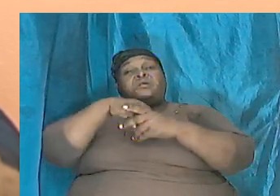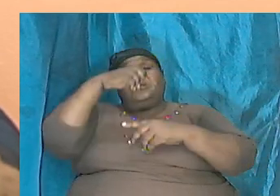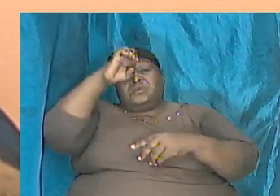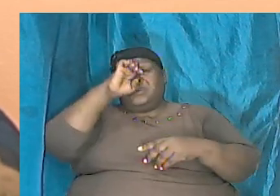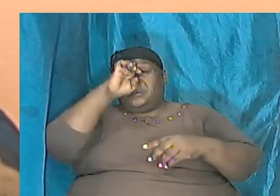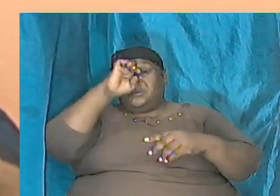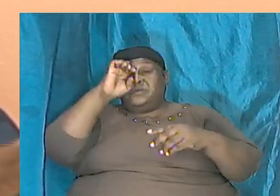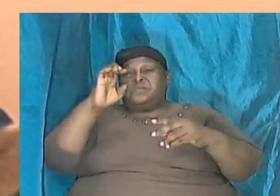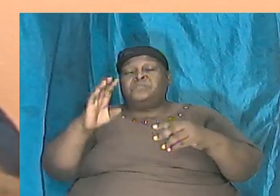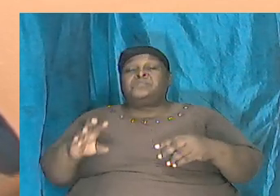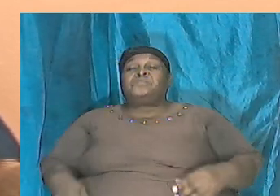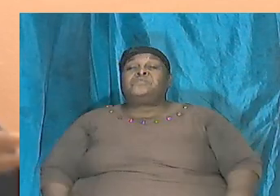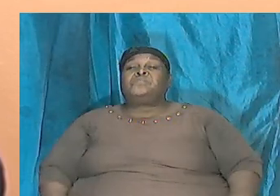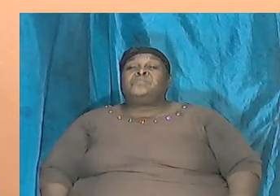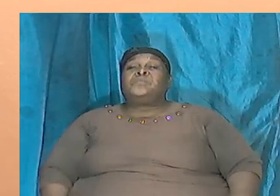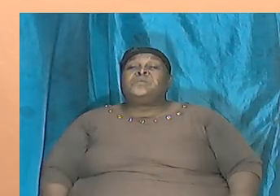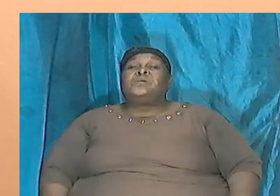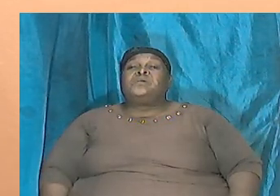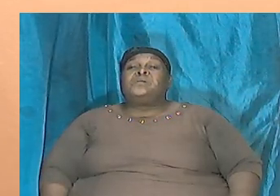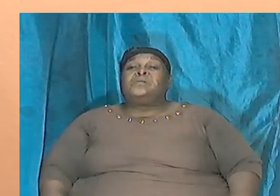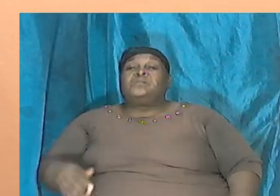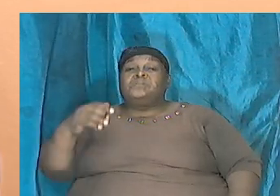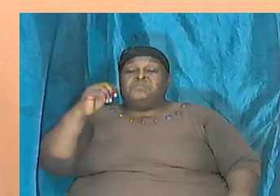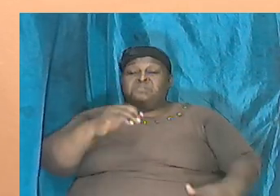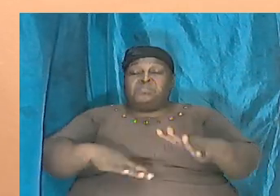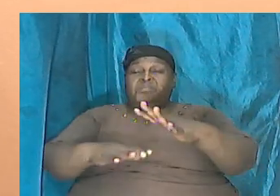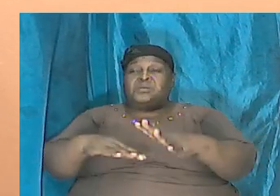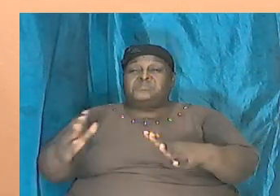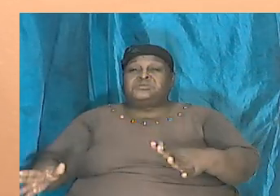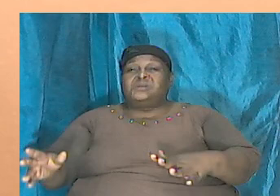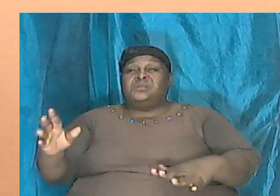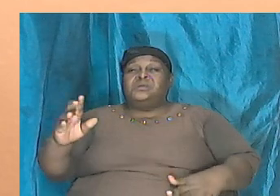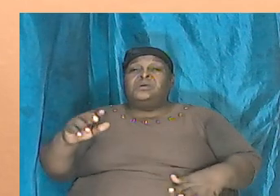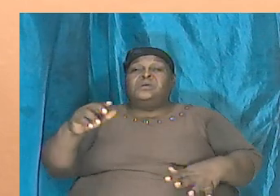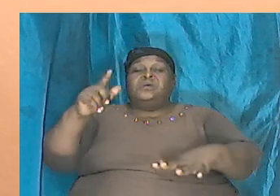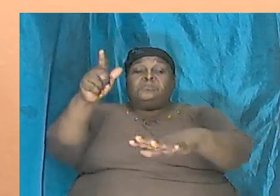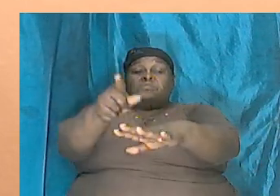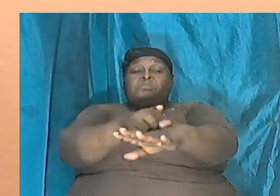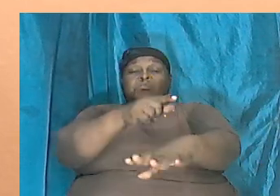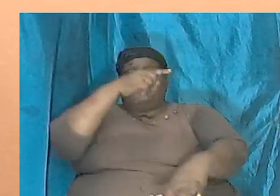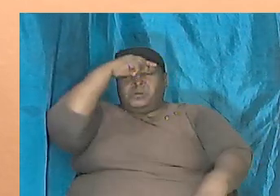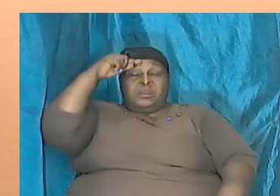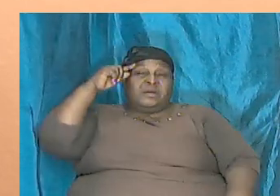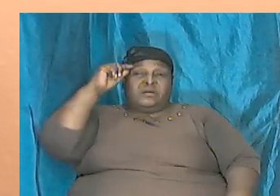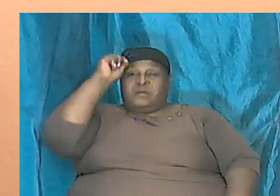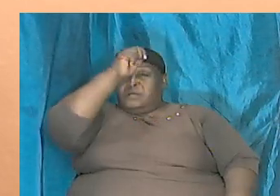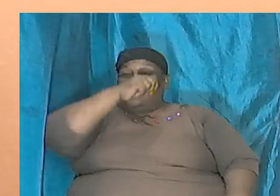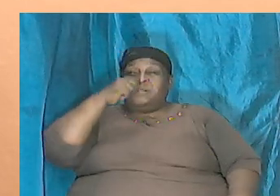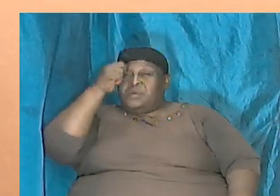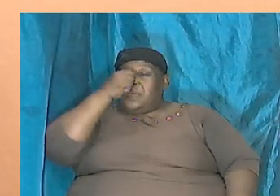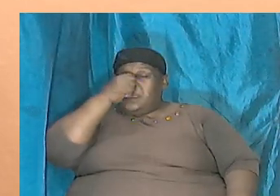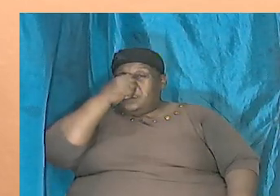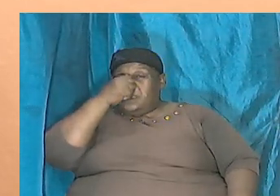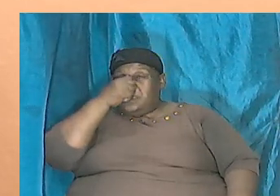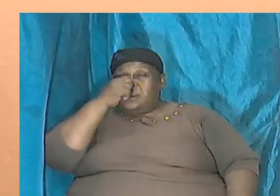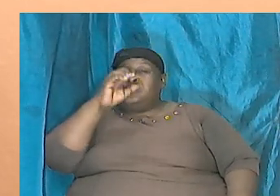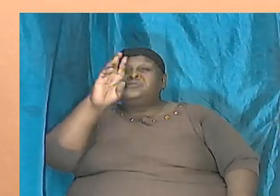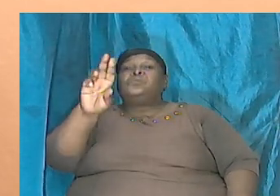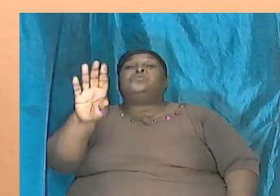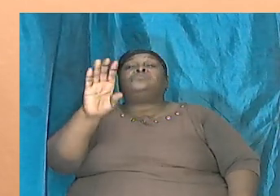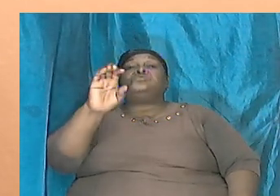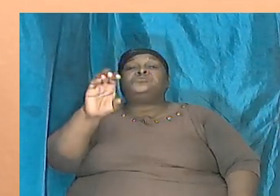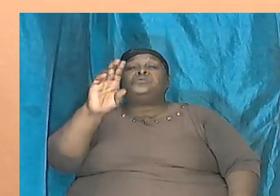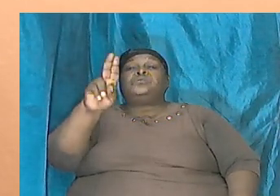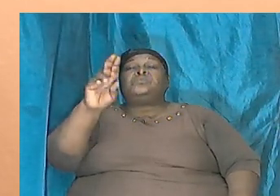the bottom side of Africa which is Black Black Africa Africa so that Cush was the father